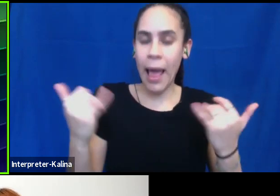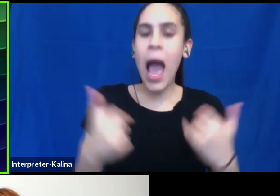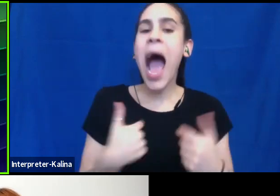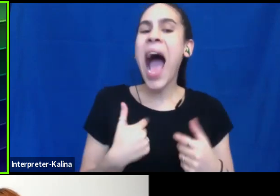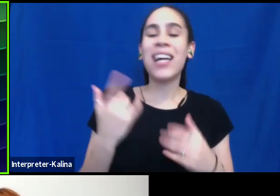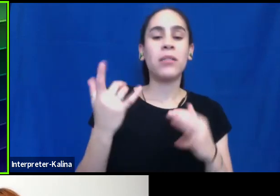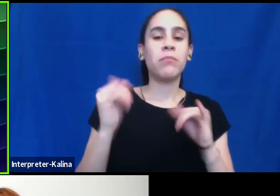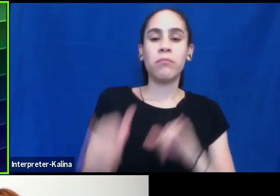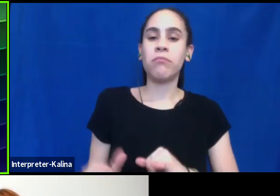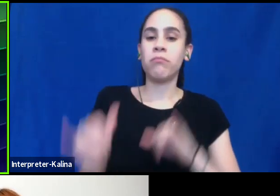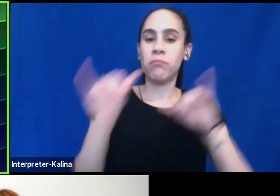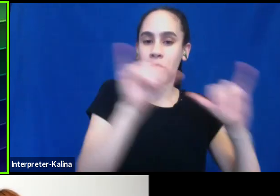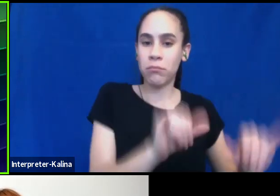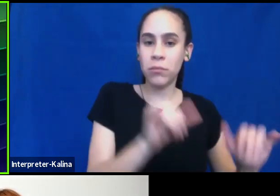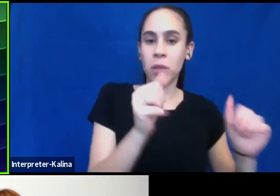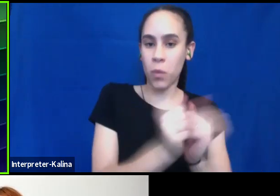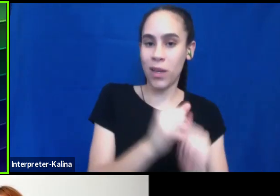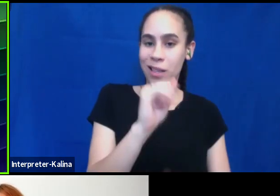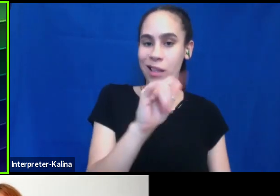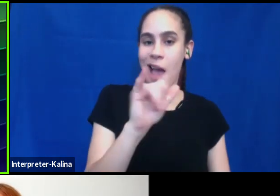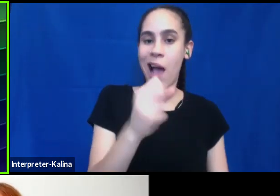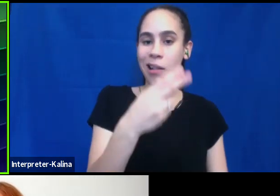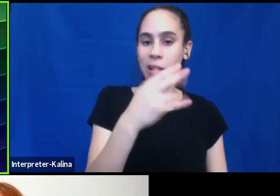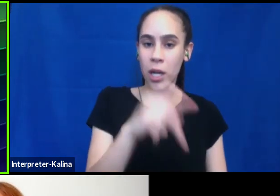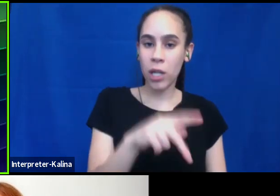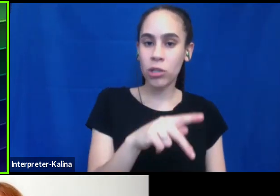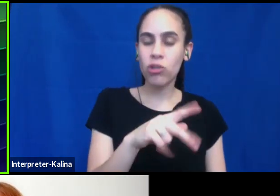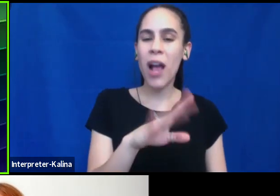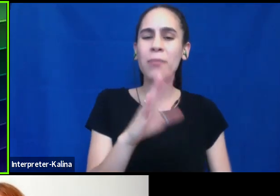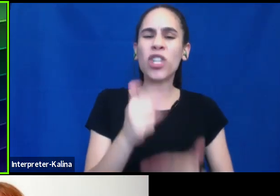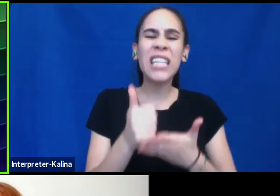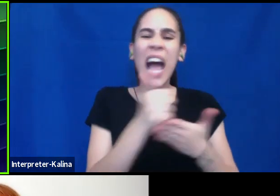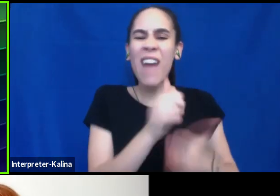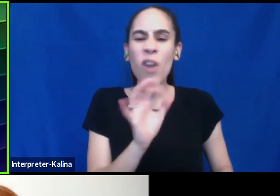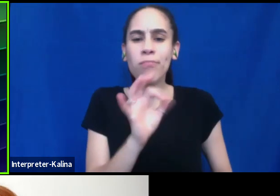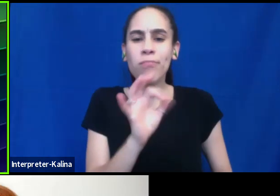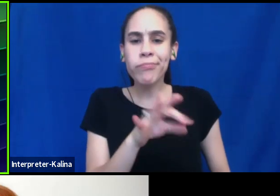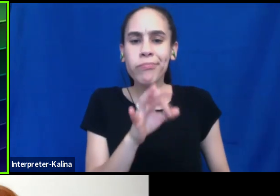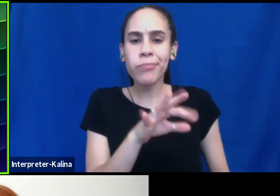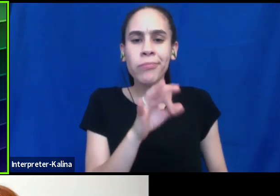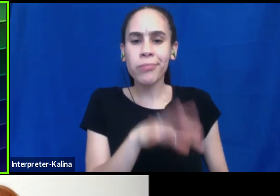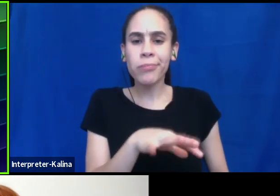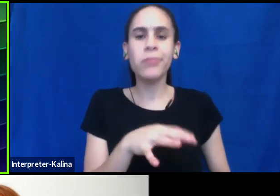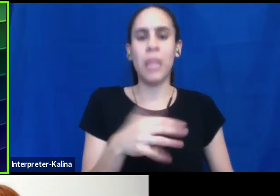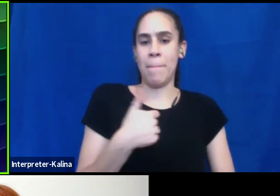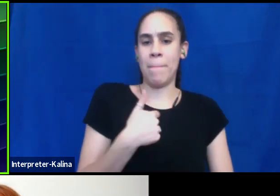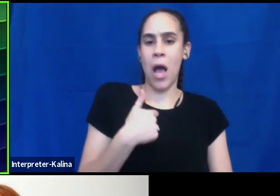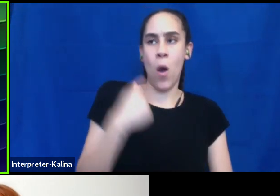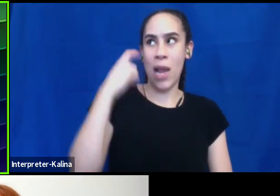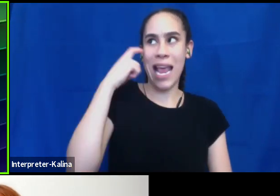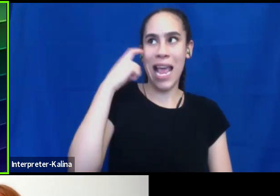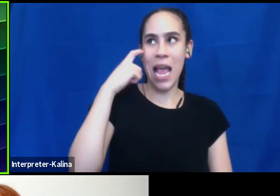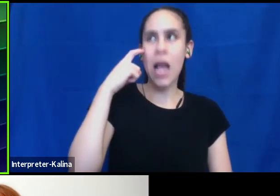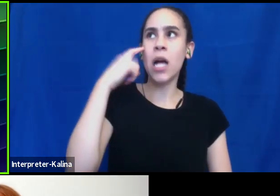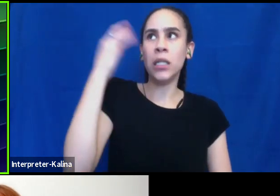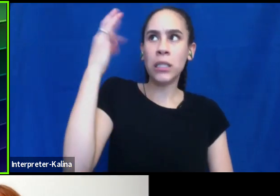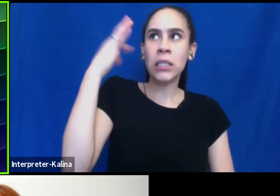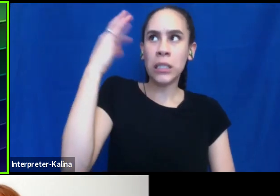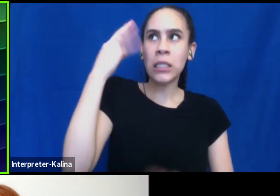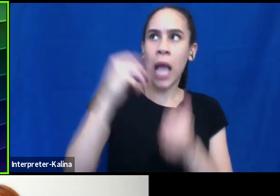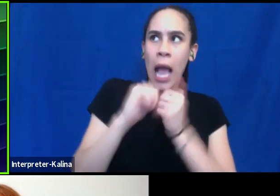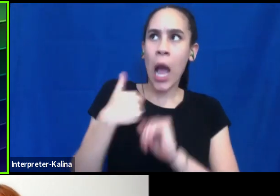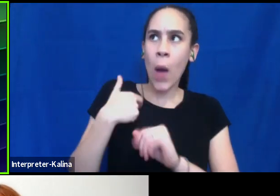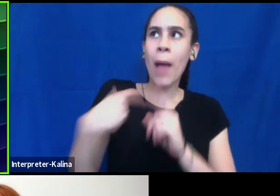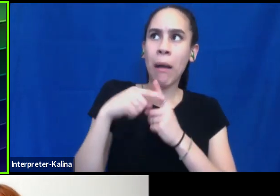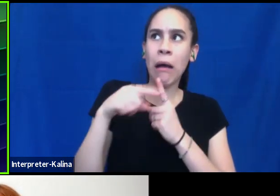with, um, with allyships is just sort of those little helpful hints my, in my own head, um, positive things I can say to myself,